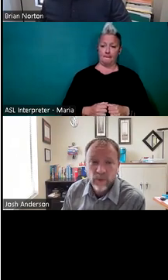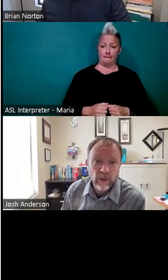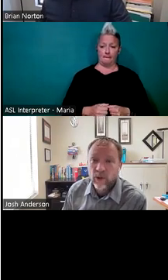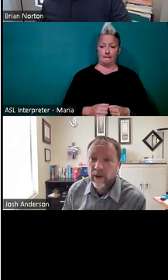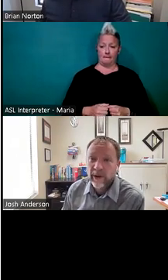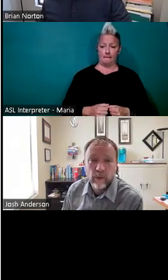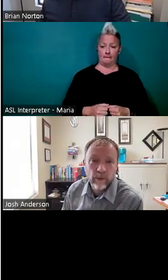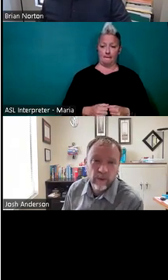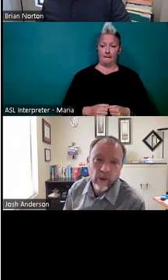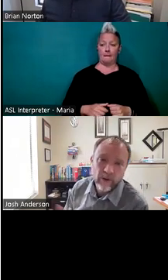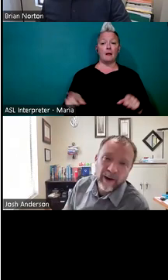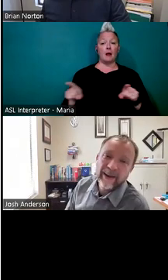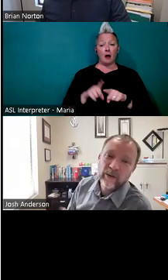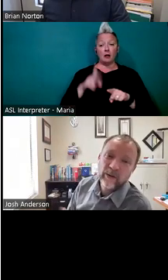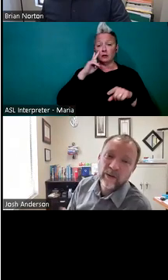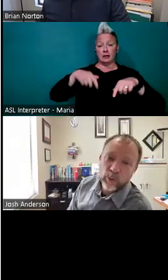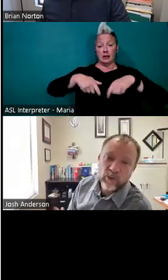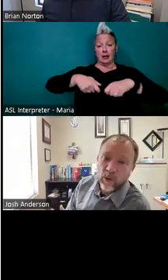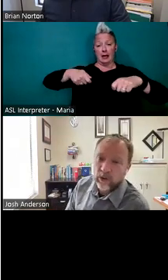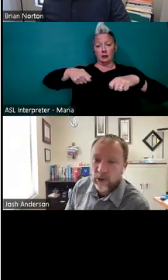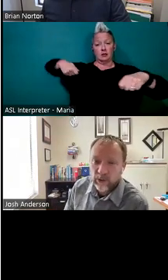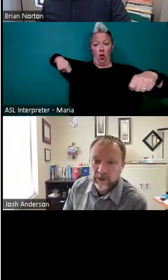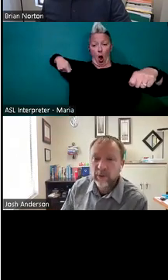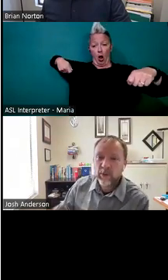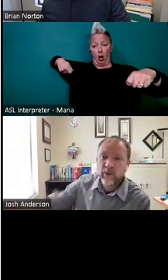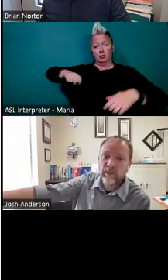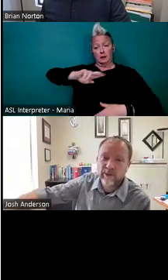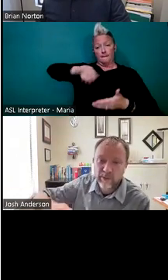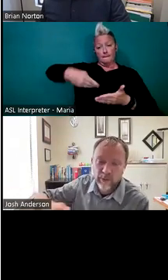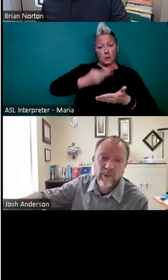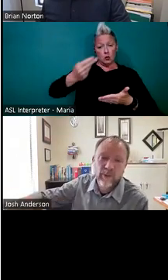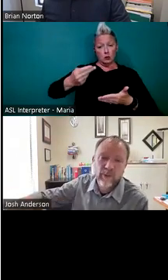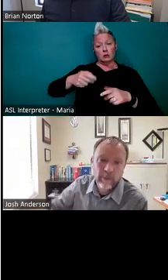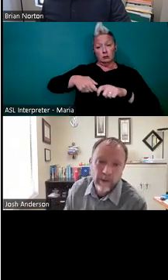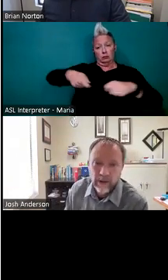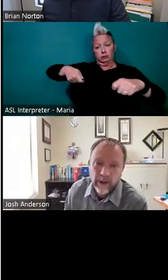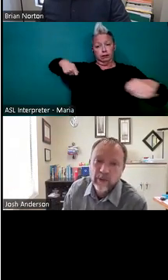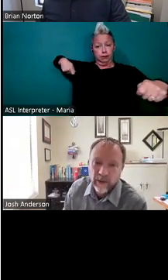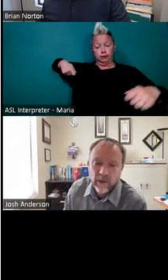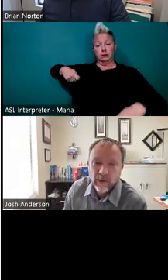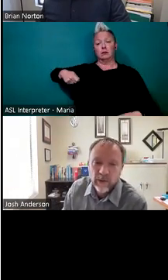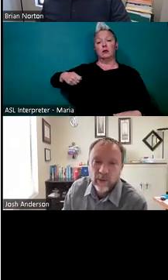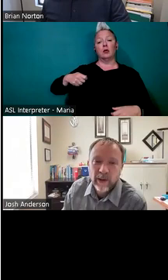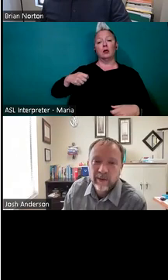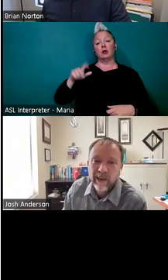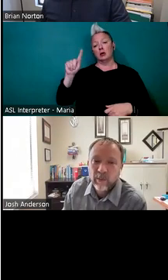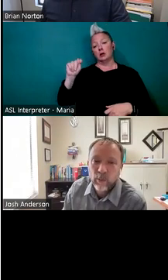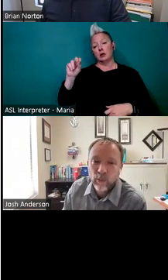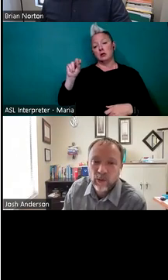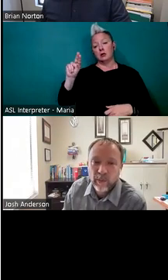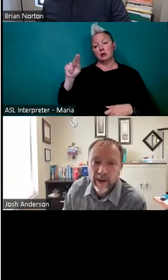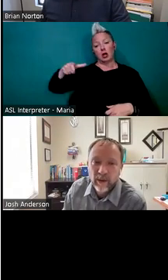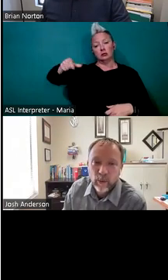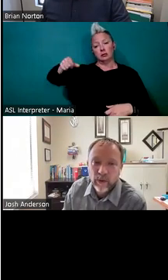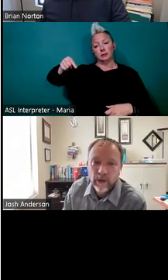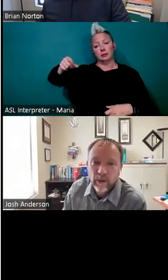Also see longer handled, longer handed spoons and long tongs to be able to reach that stuff in the front and be able to get it up. So that's always a good one in case it can't be